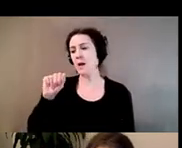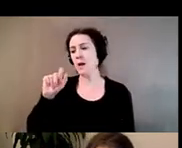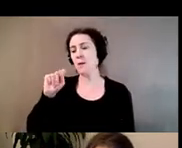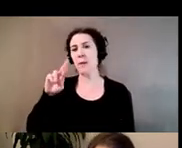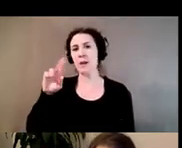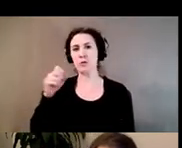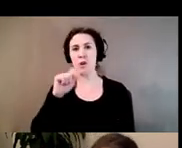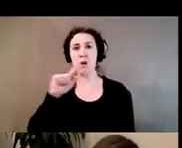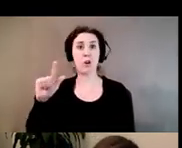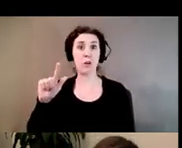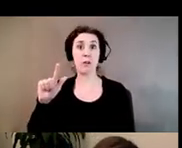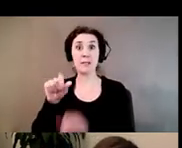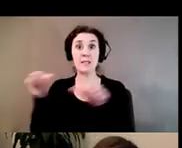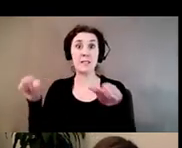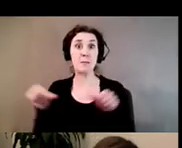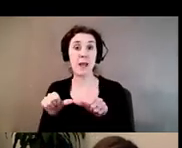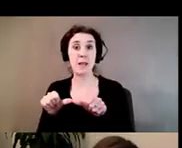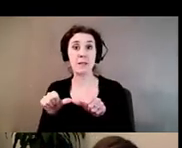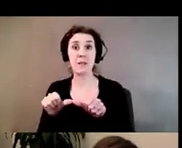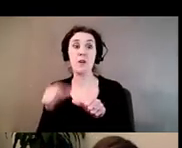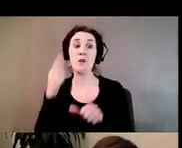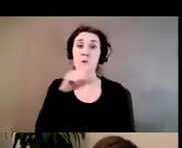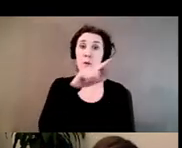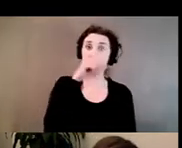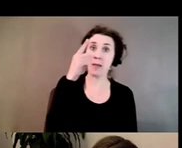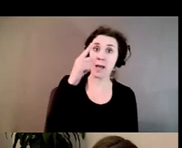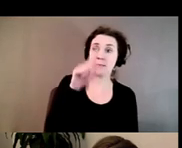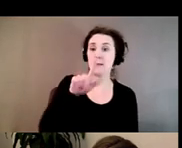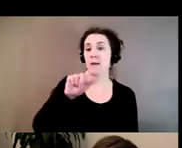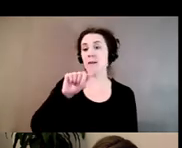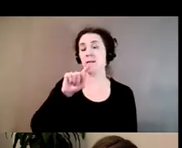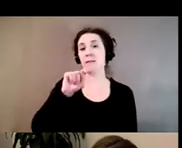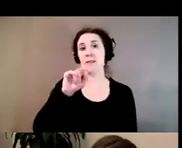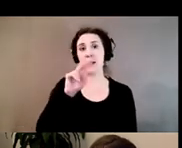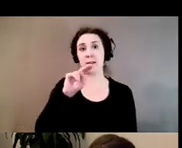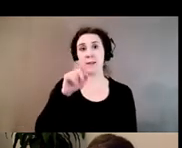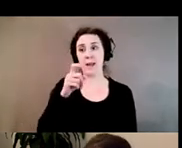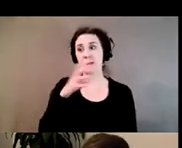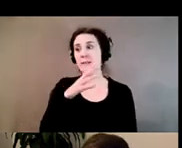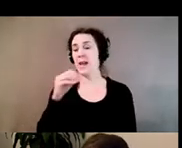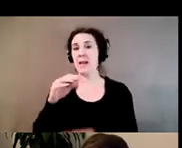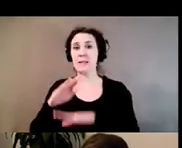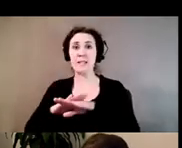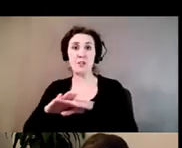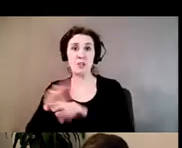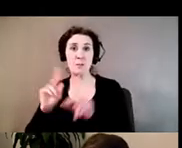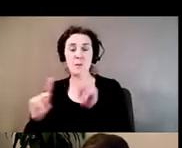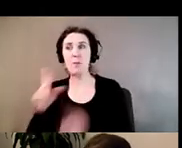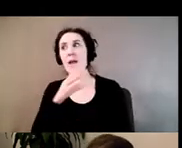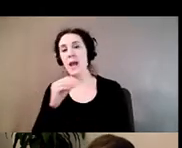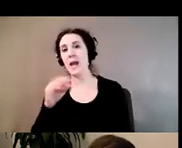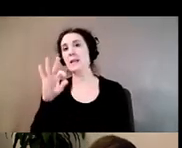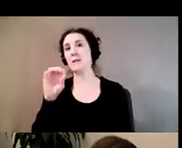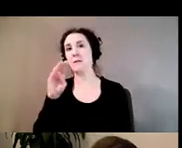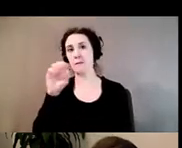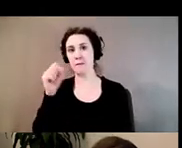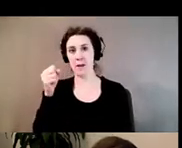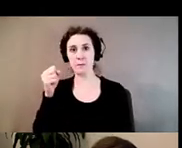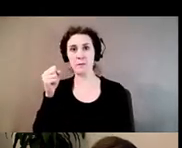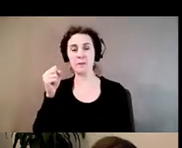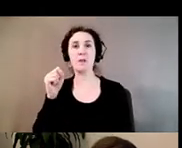hostile to the presence of Black, Latinx, Asian, and Indigenous people, as well as femmes, queers, and trans folk.